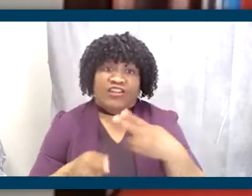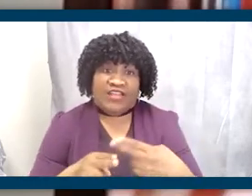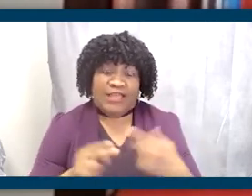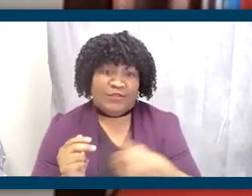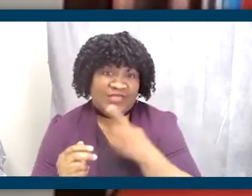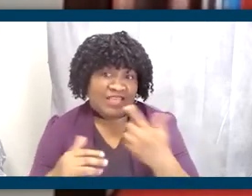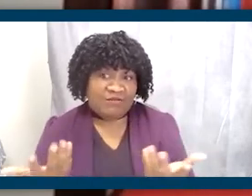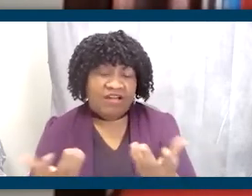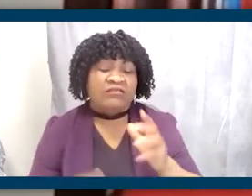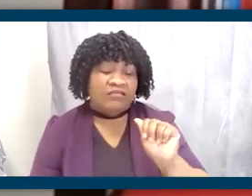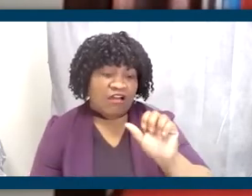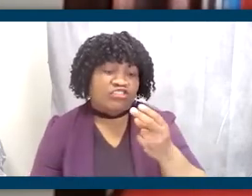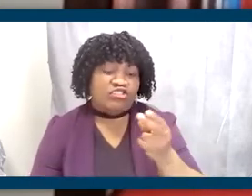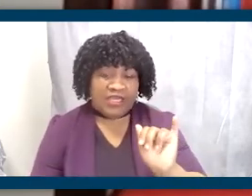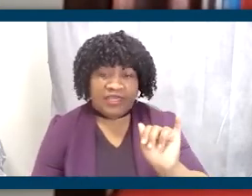say, Ashe.